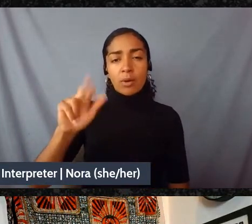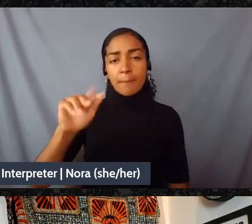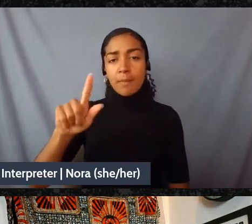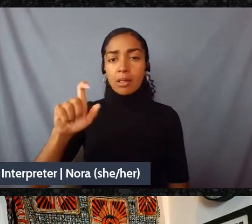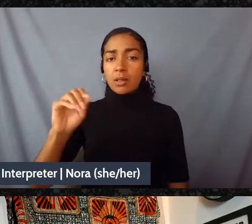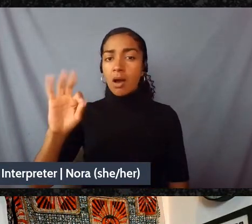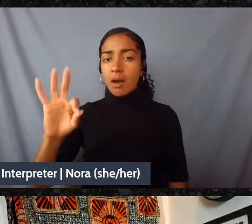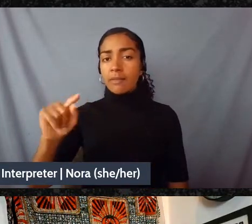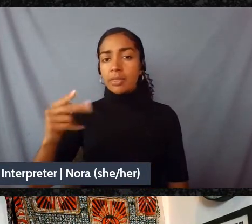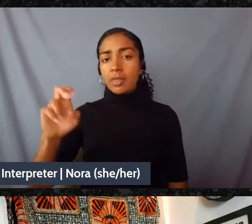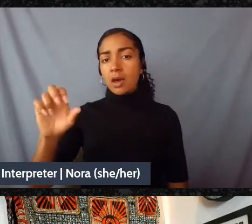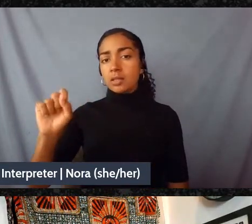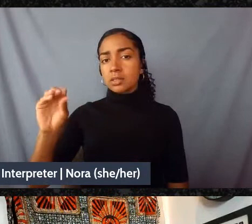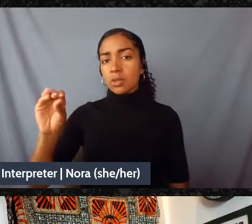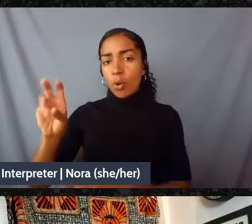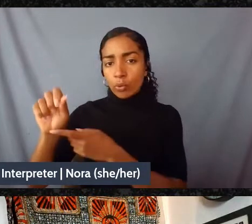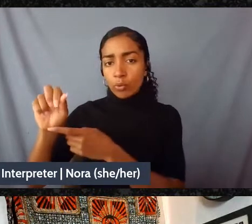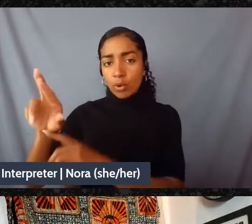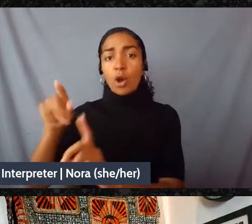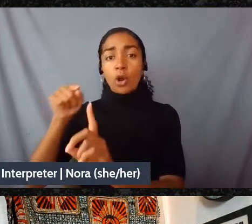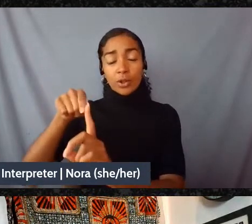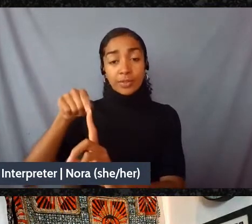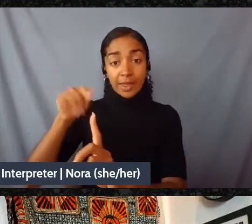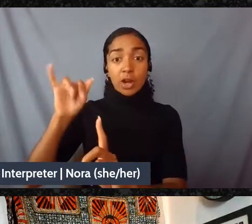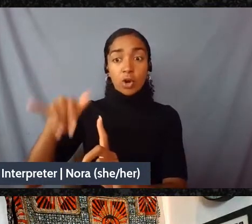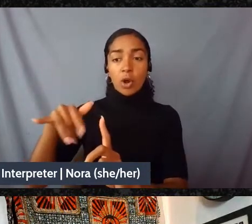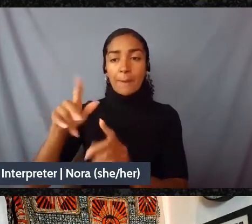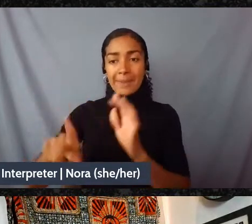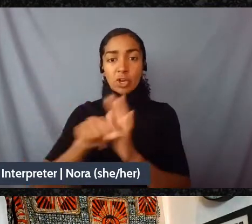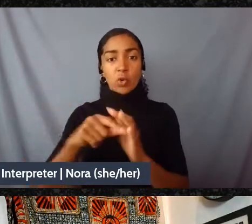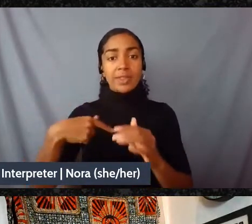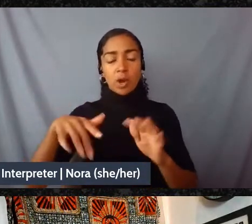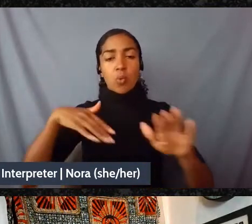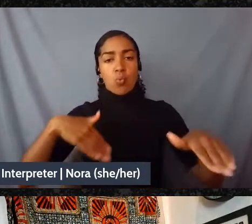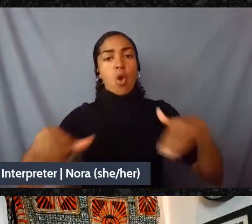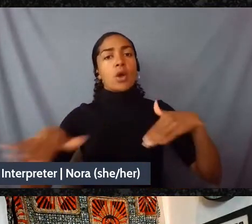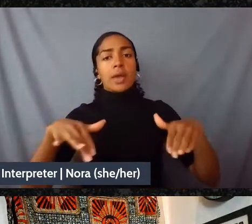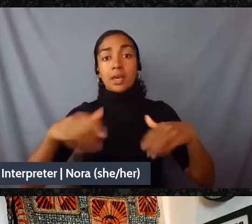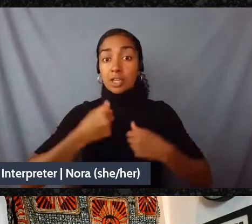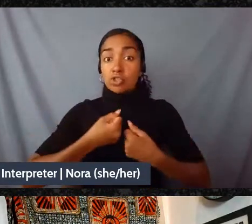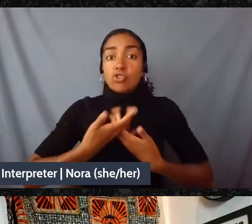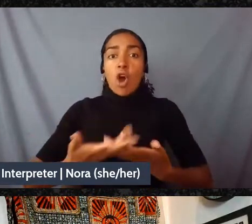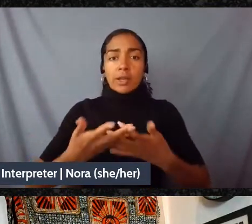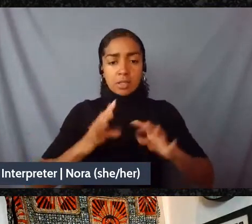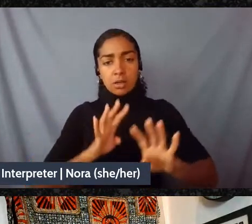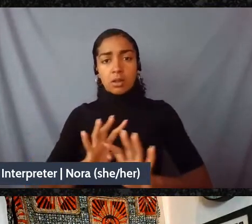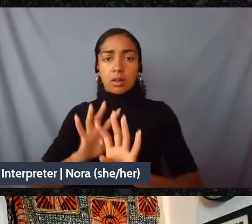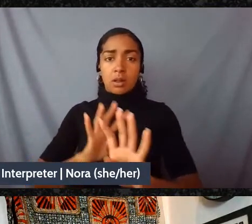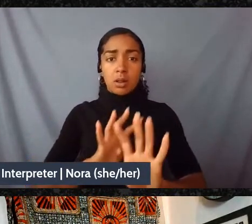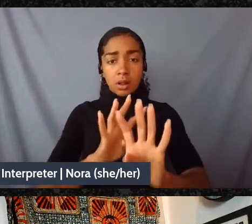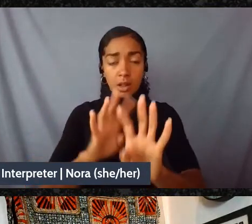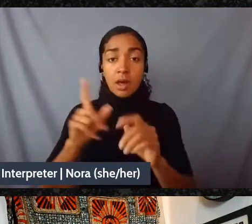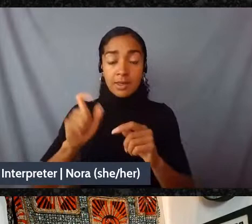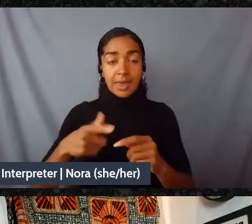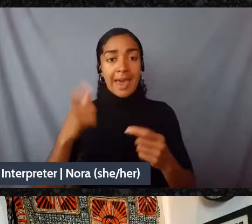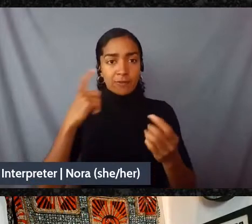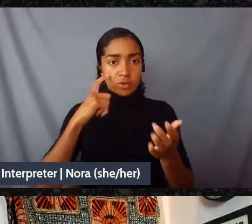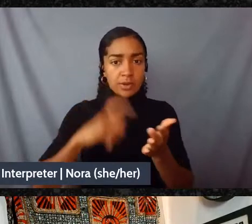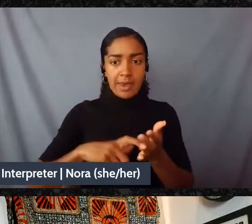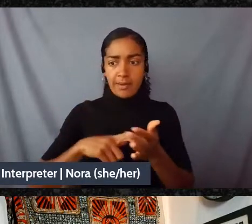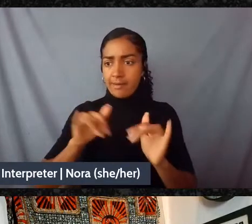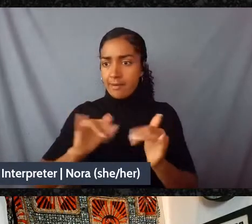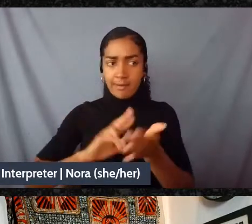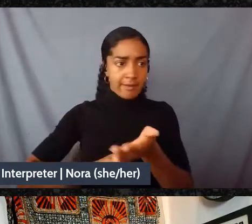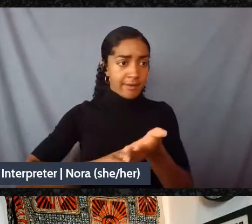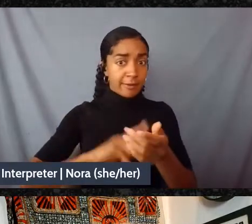their exhaustion because they're in danger, there's nowhere to stop and they have to rapidly assess friend or foe, friend or foe and I